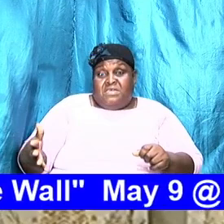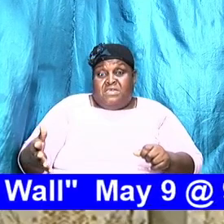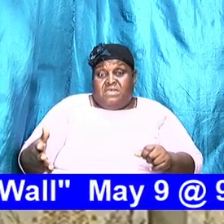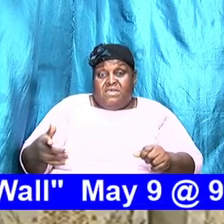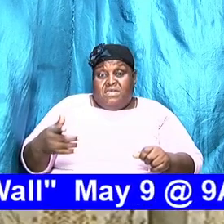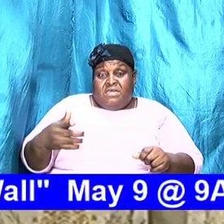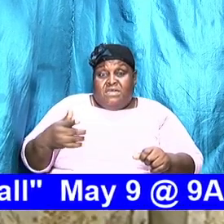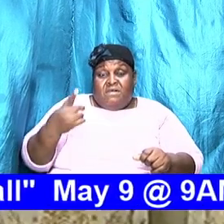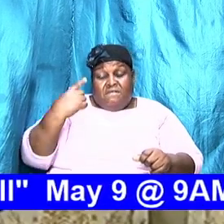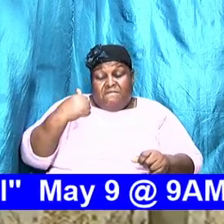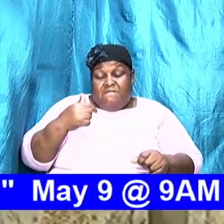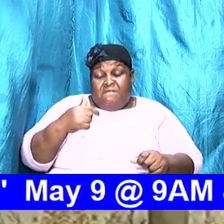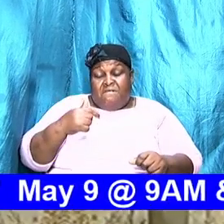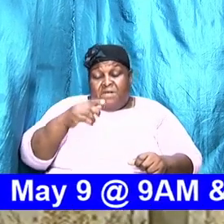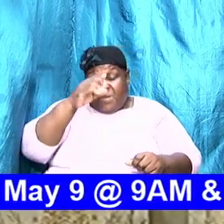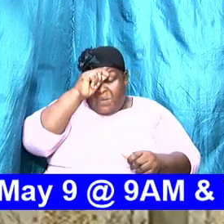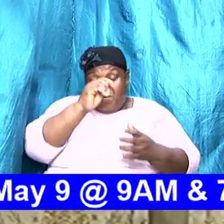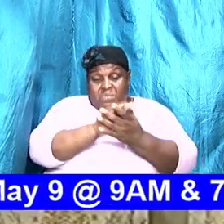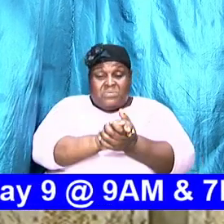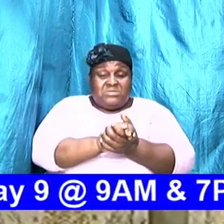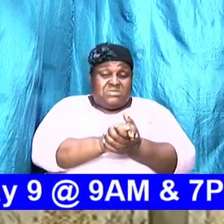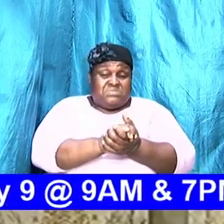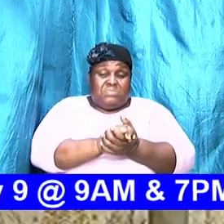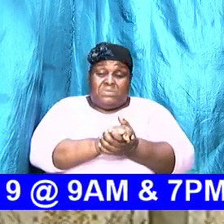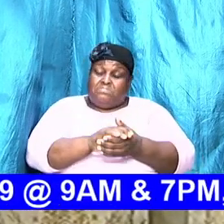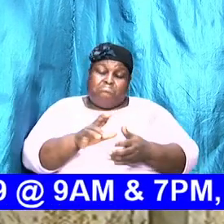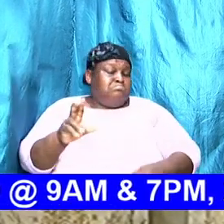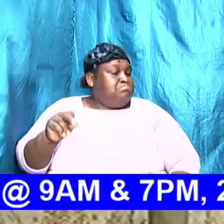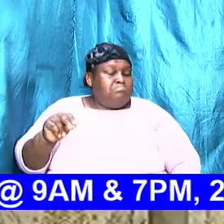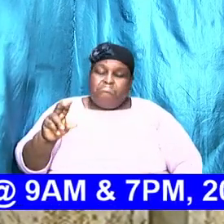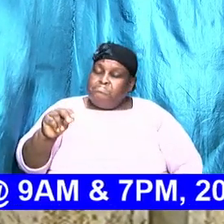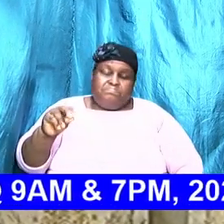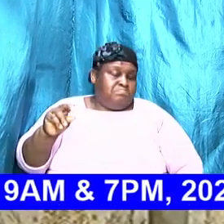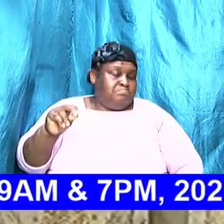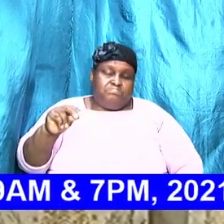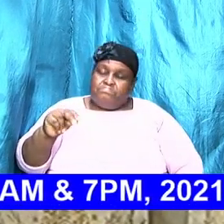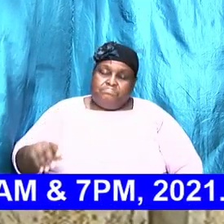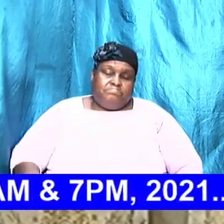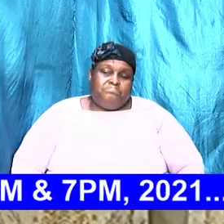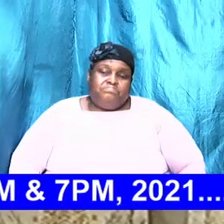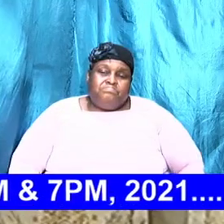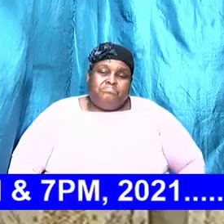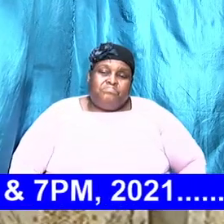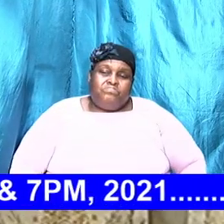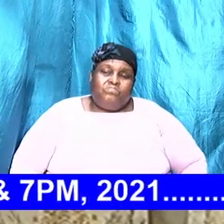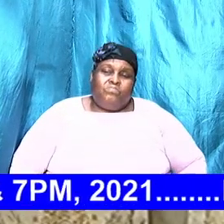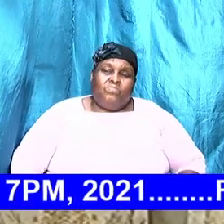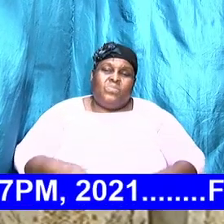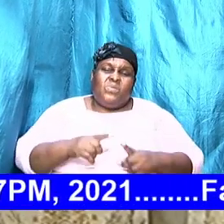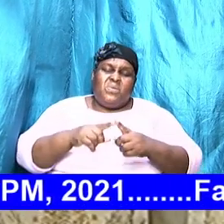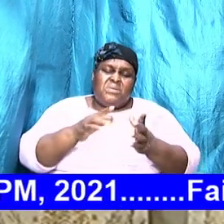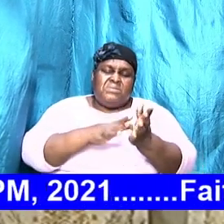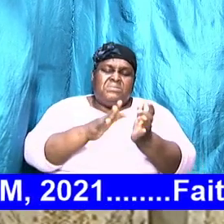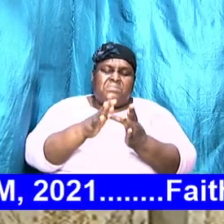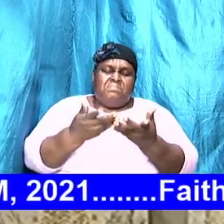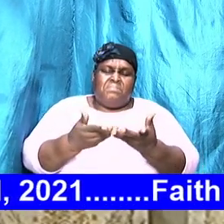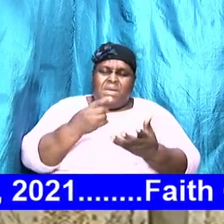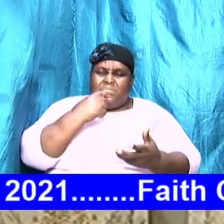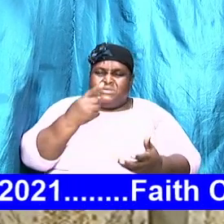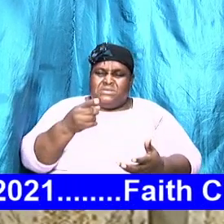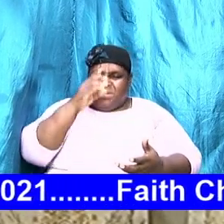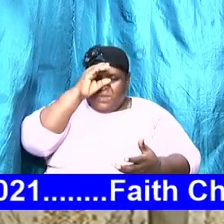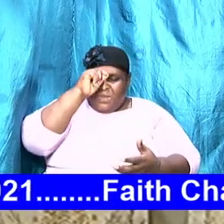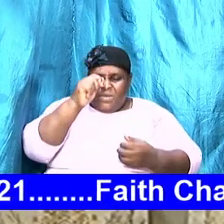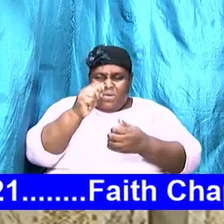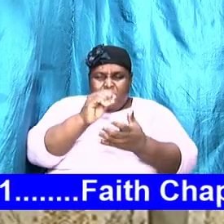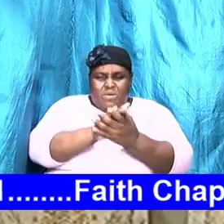But for me, it doesn't matter. And therefore, when the Bible says, husband,